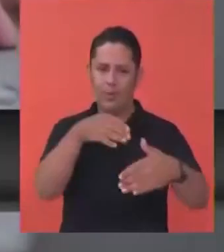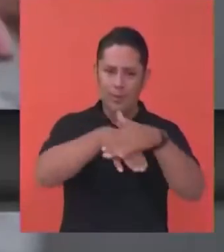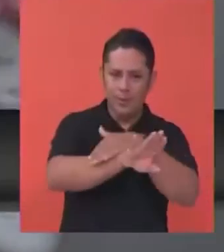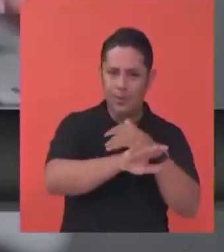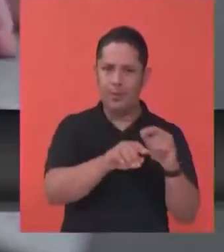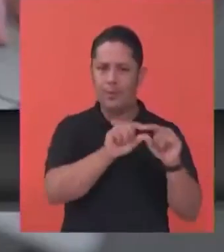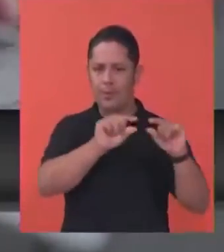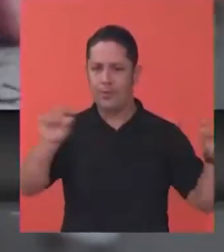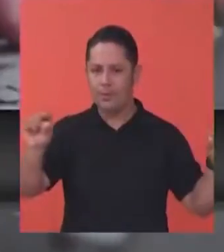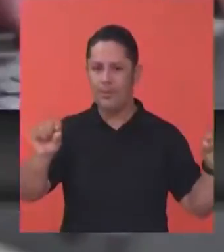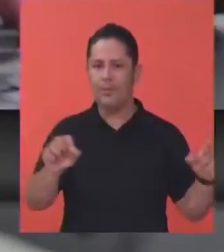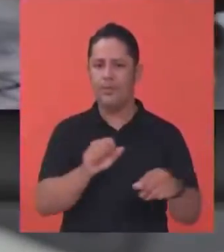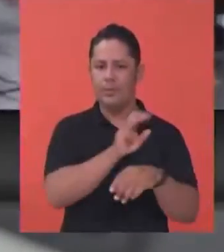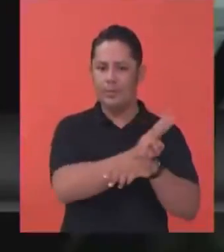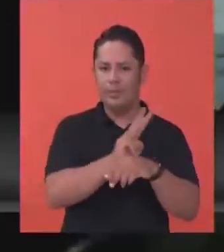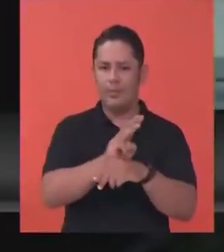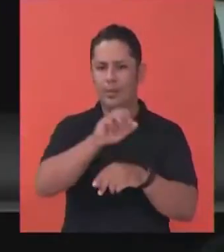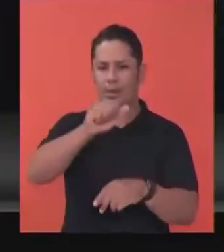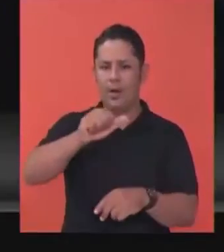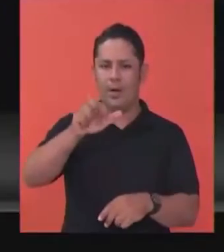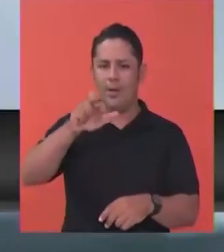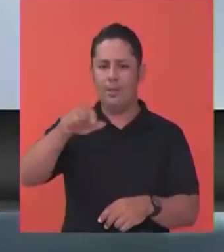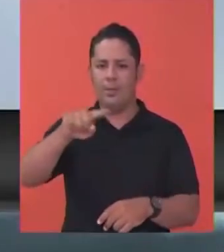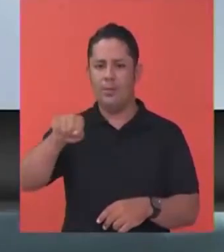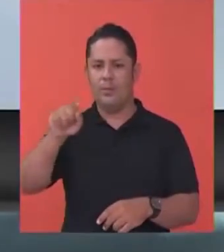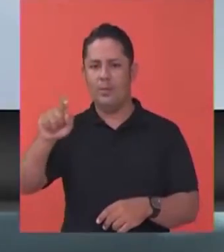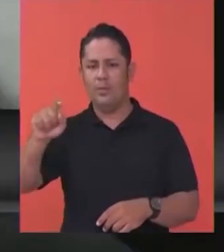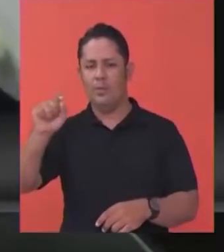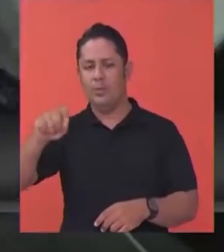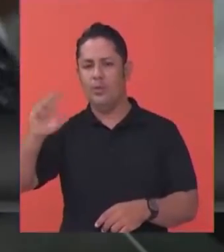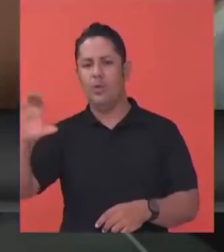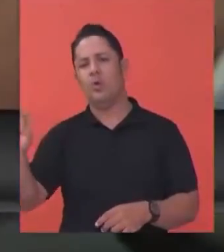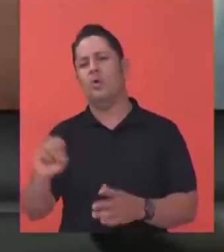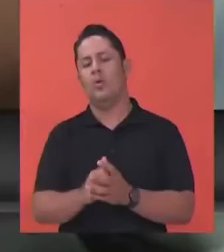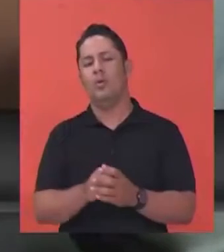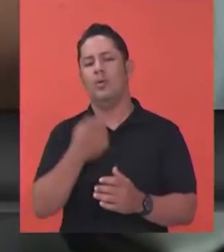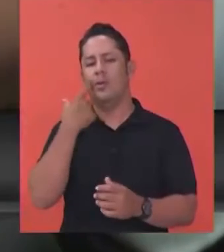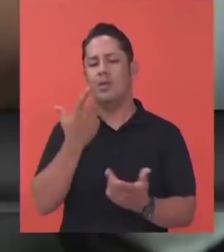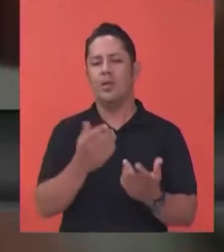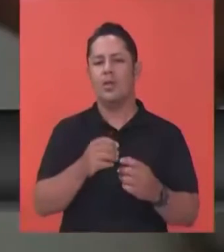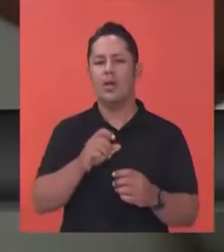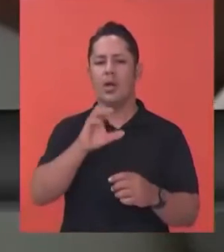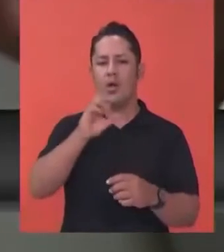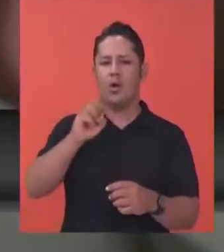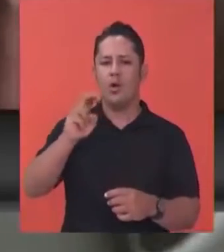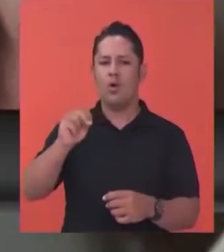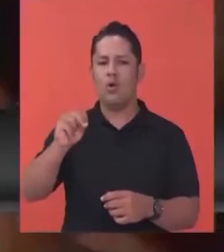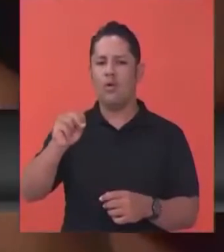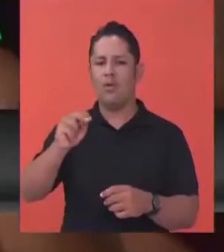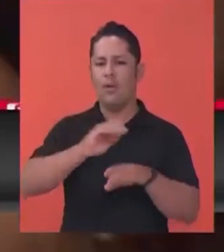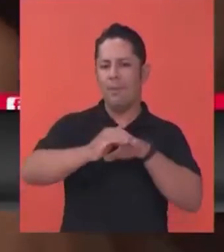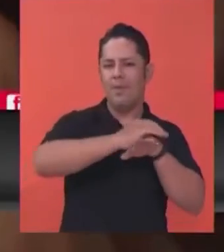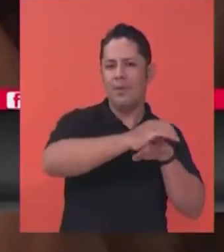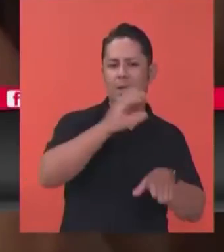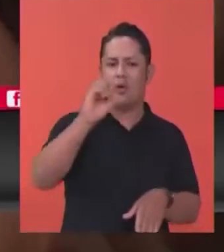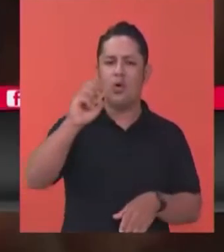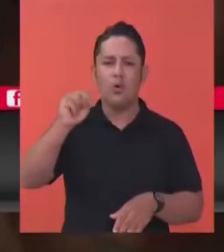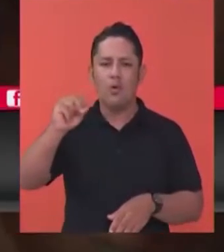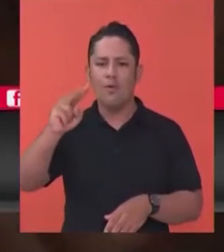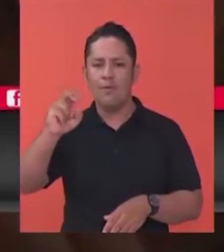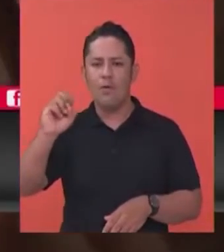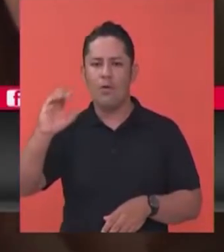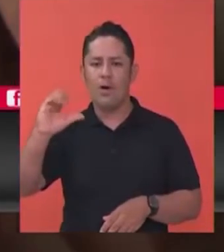.apps.co in the selection cards. Enter the link enabled for the registration of the